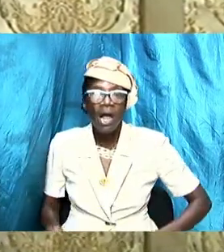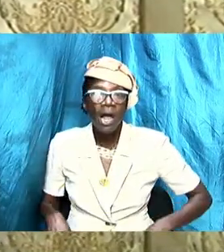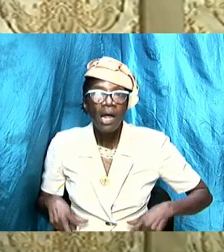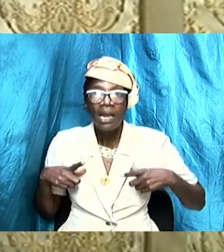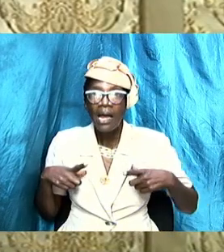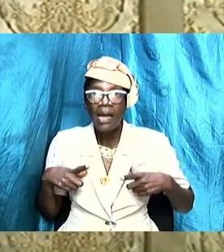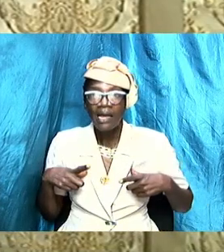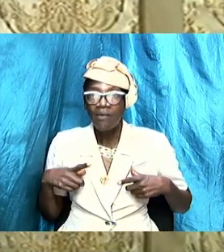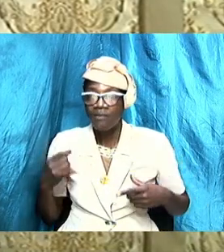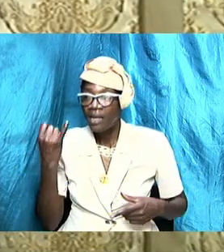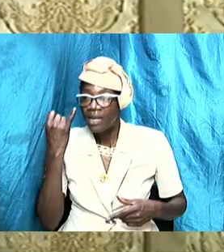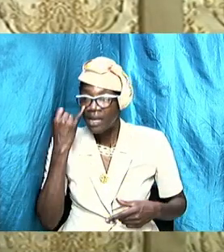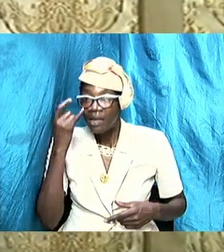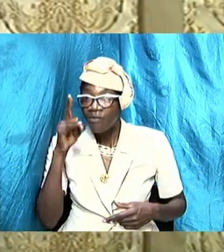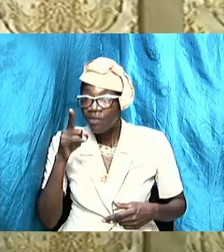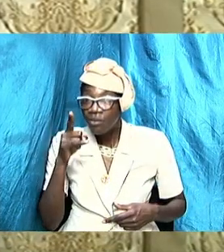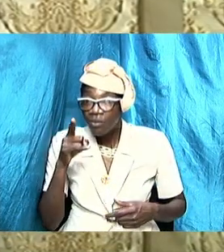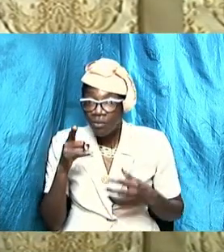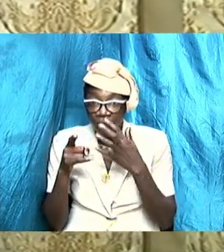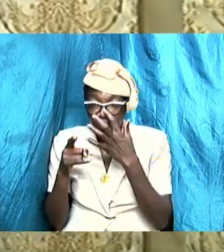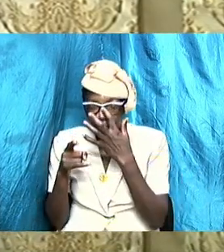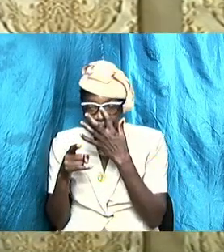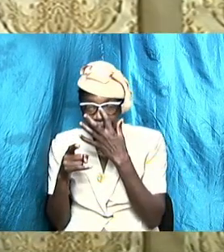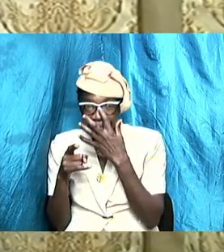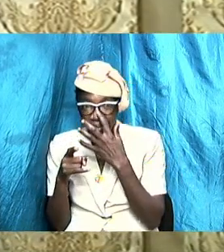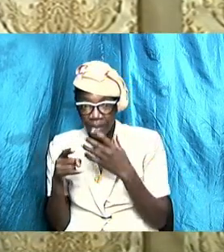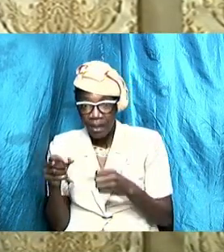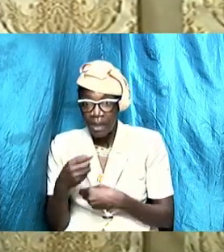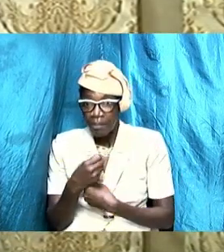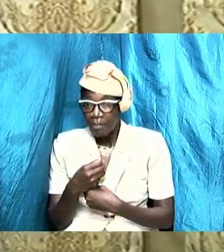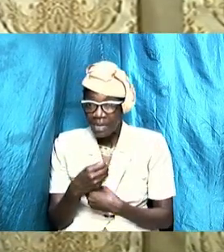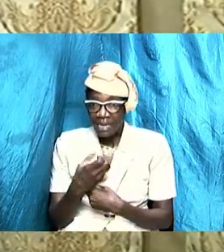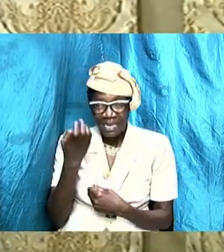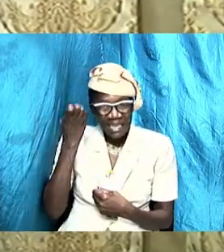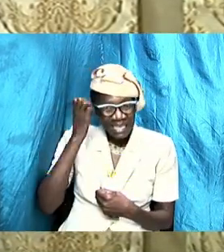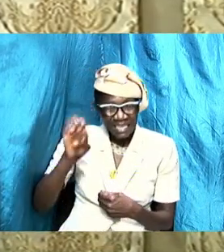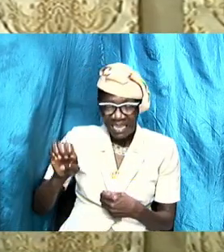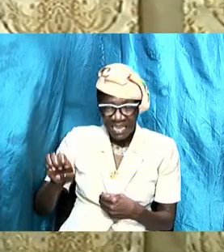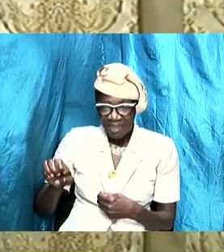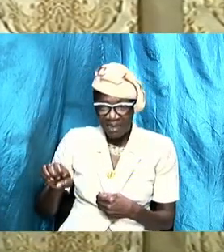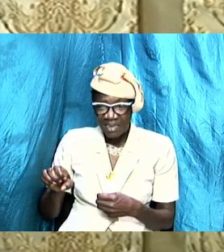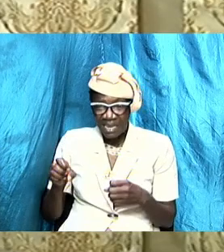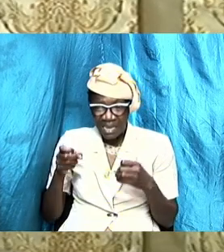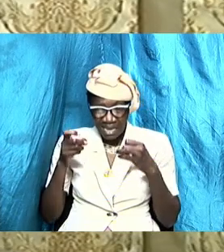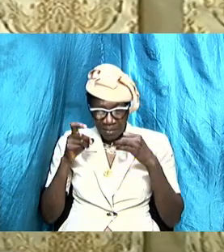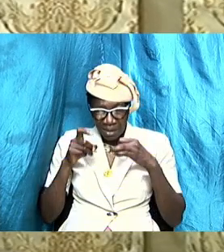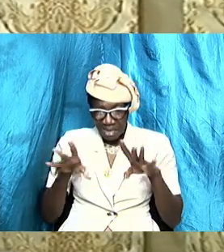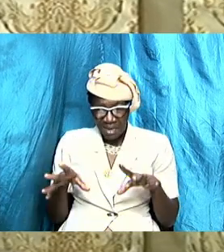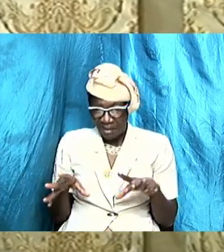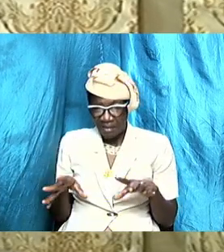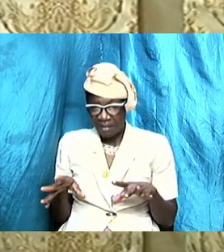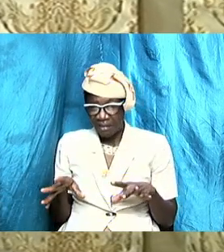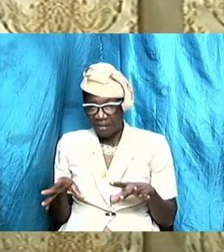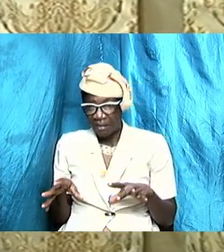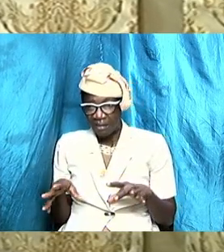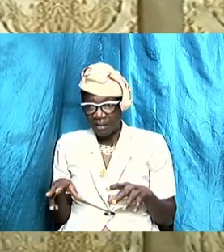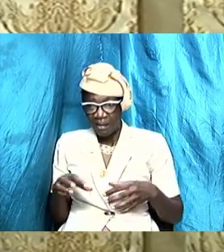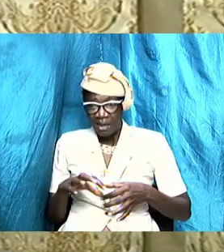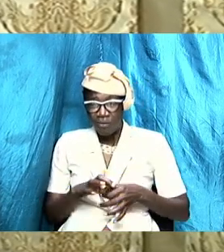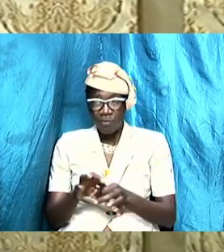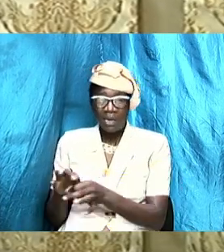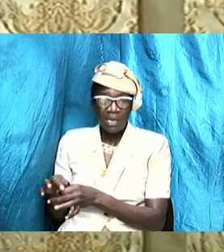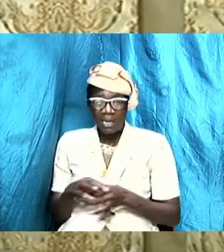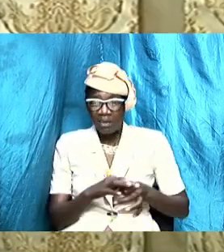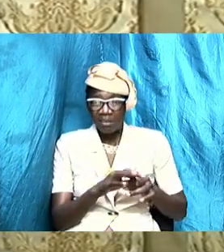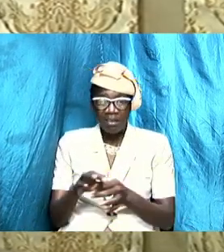once you're under the influence of the adversary Satan who hates relationship the first time